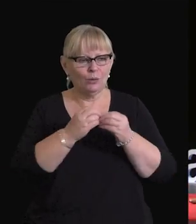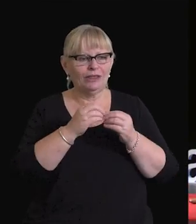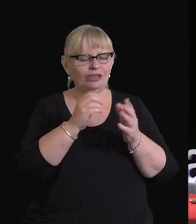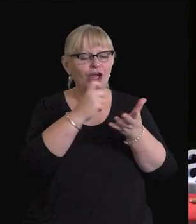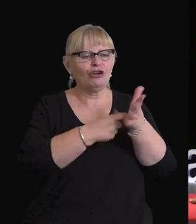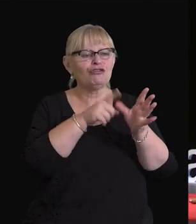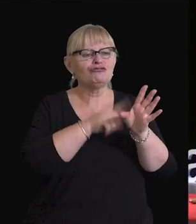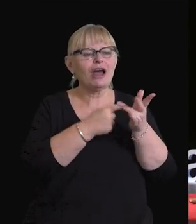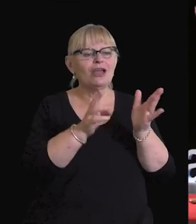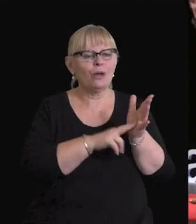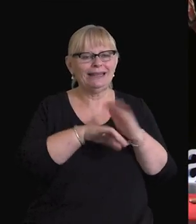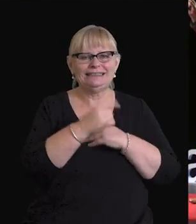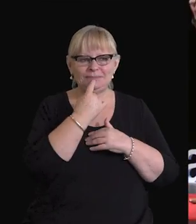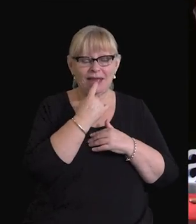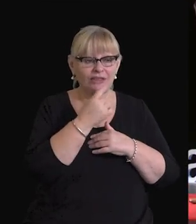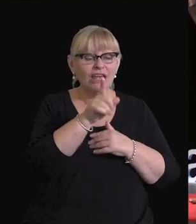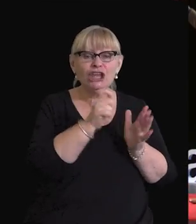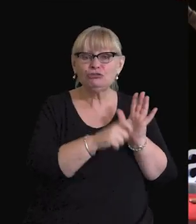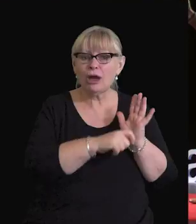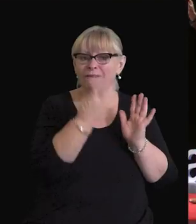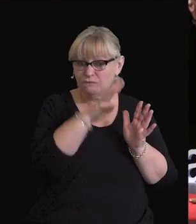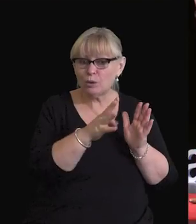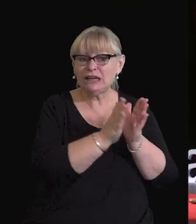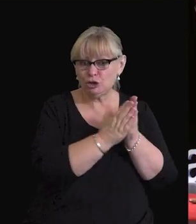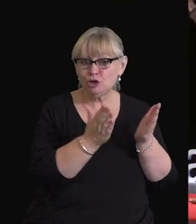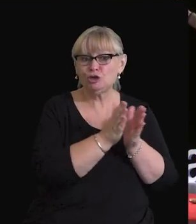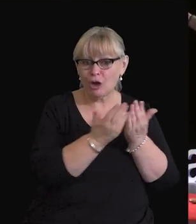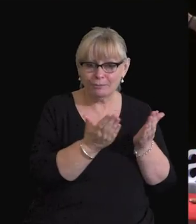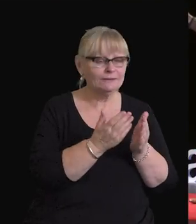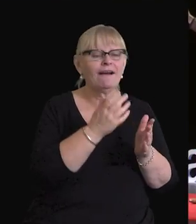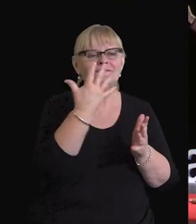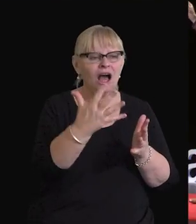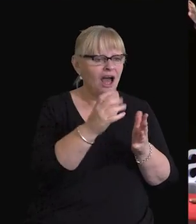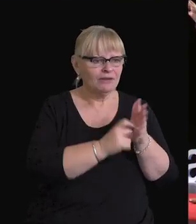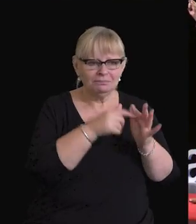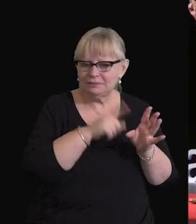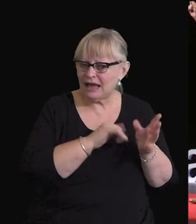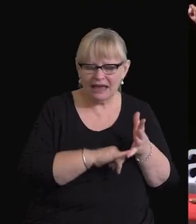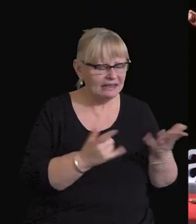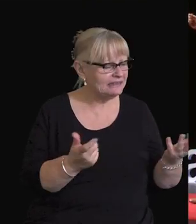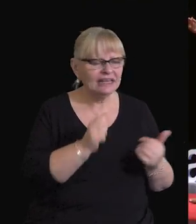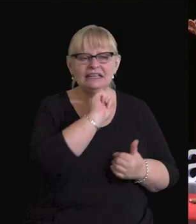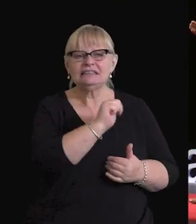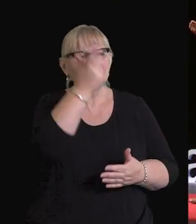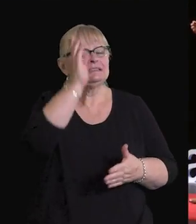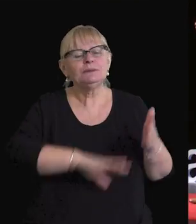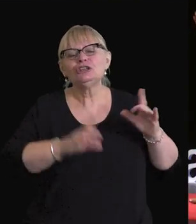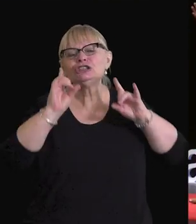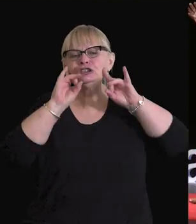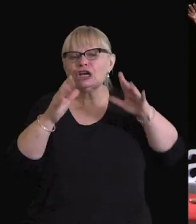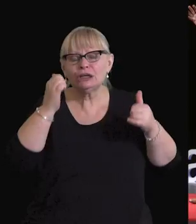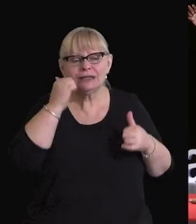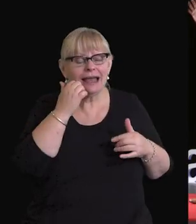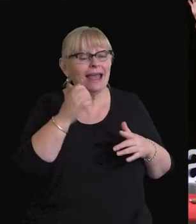This is the Kurt Vonnegut who wrote 40 novels, three short story collections, and five plays. So his experience shows us that